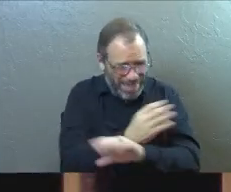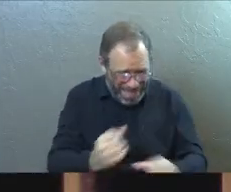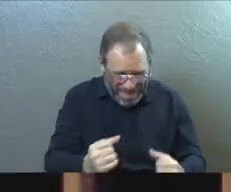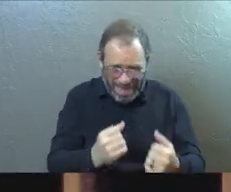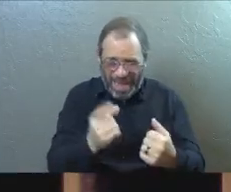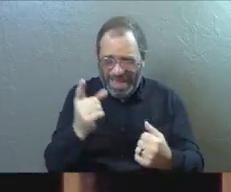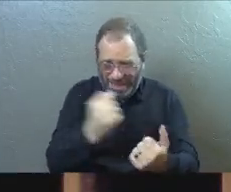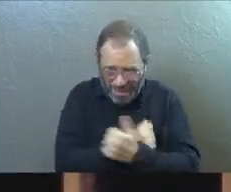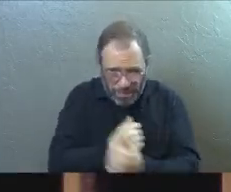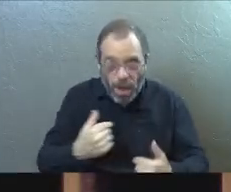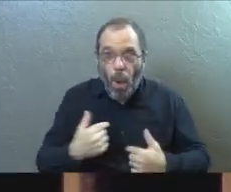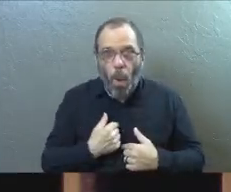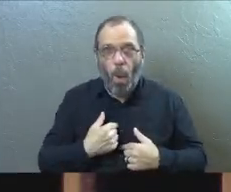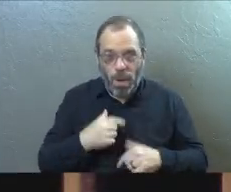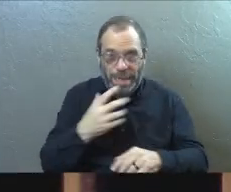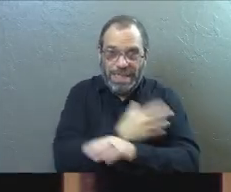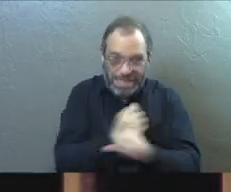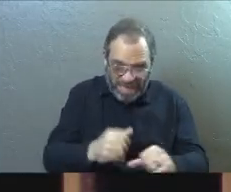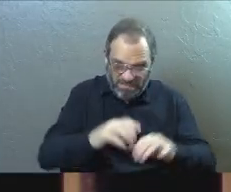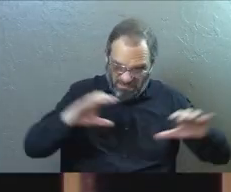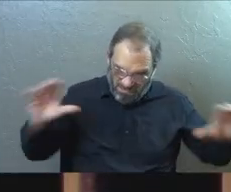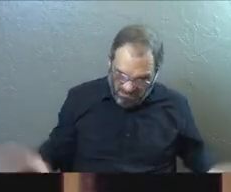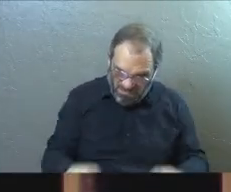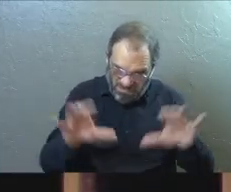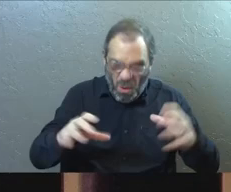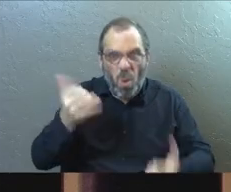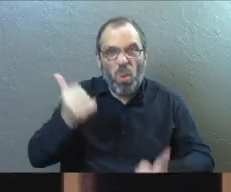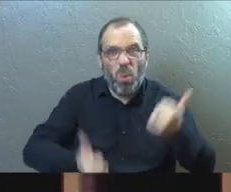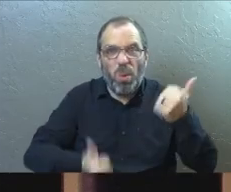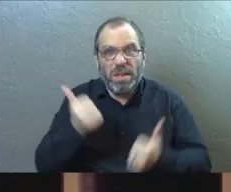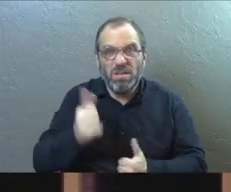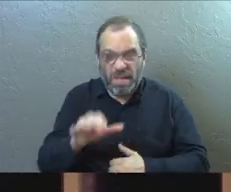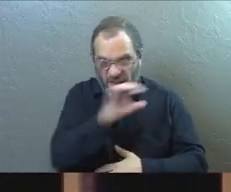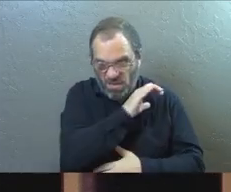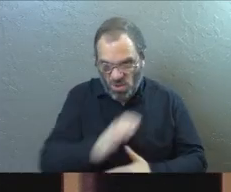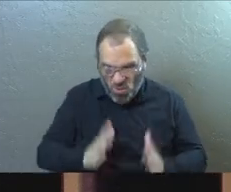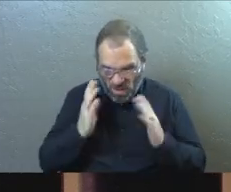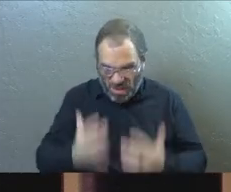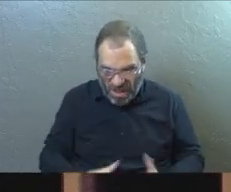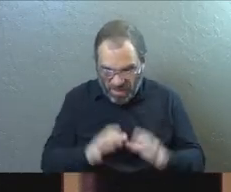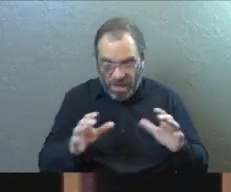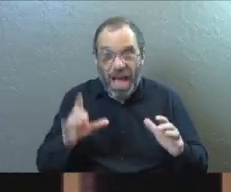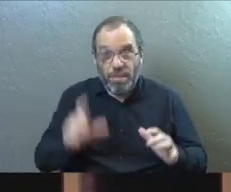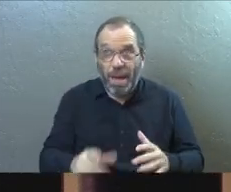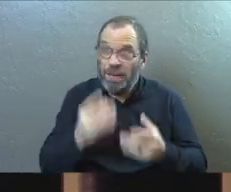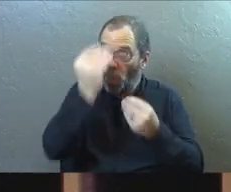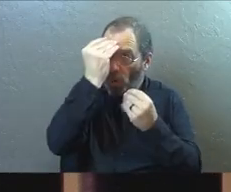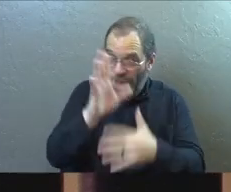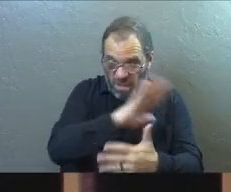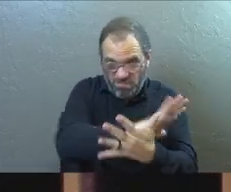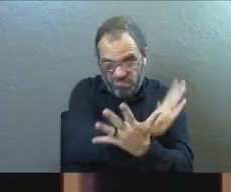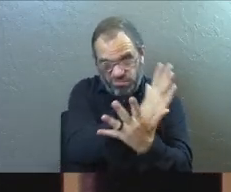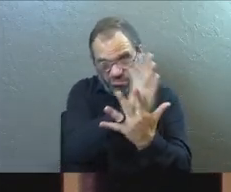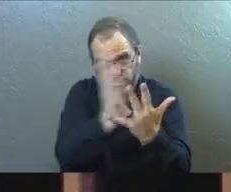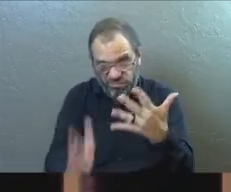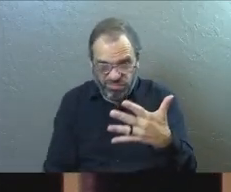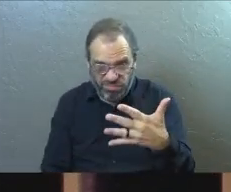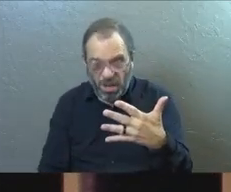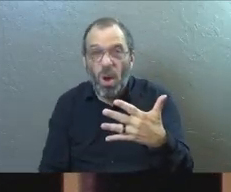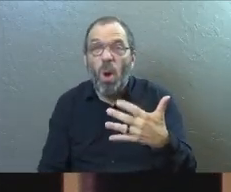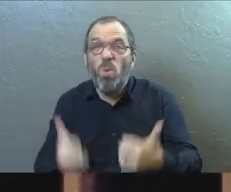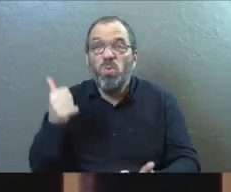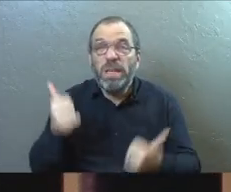and be loved? Or is it that I'm supposed to work really hard at the Christian life and I'm supposed to obey all of the things?